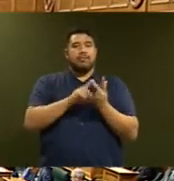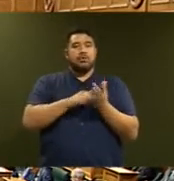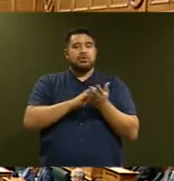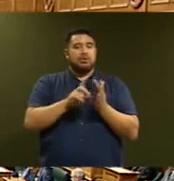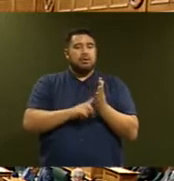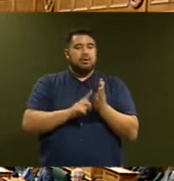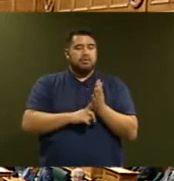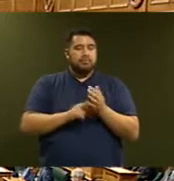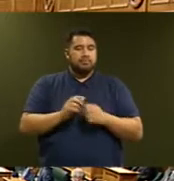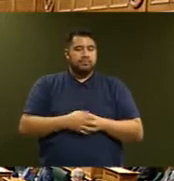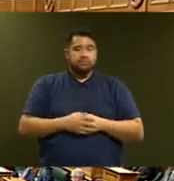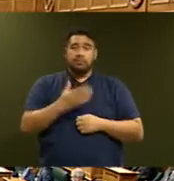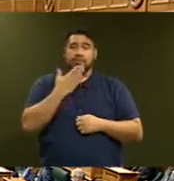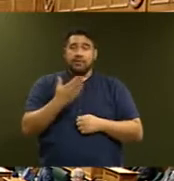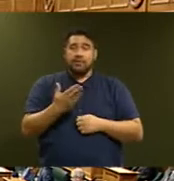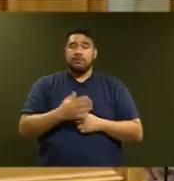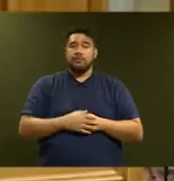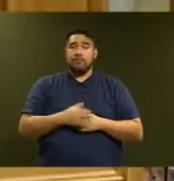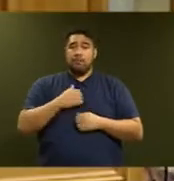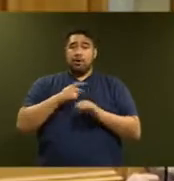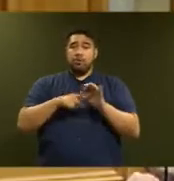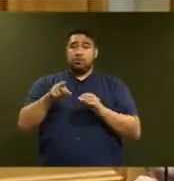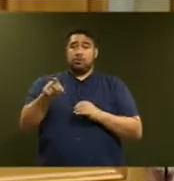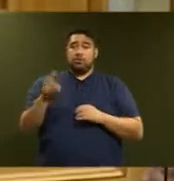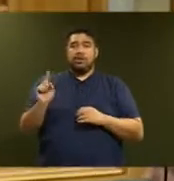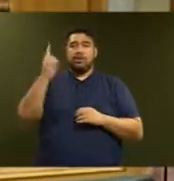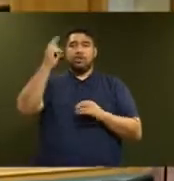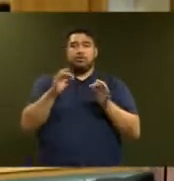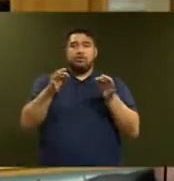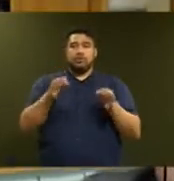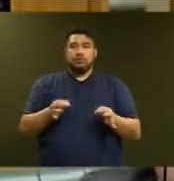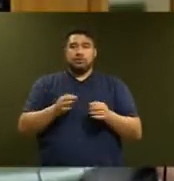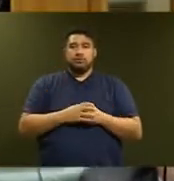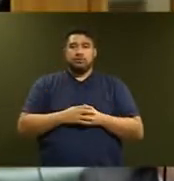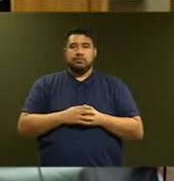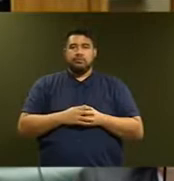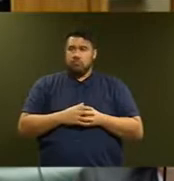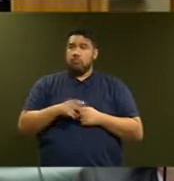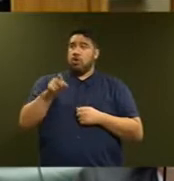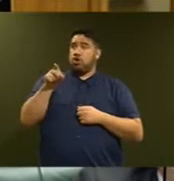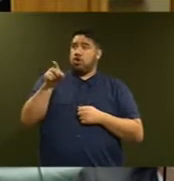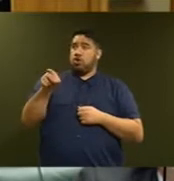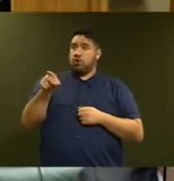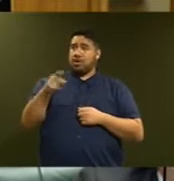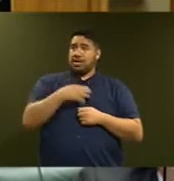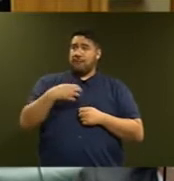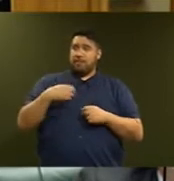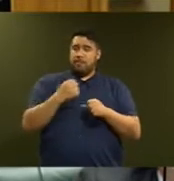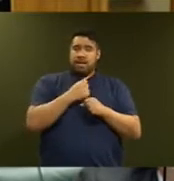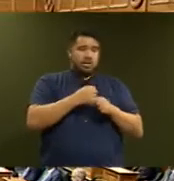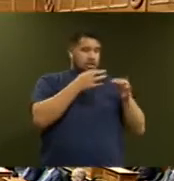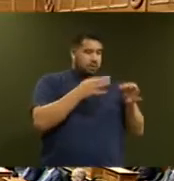Thank you Mr Speaker. My question is to the Minister of Justice. Does he stand by all of his government's justice policies and decisions?